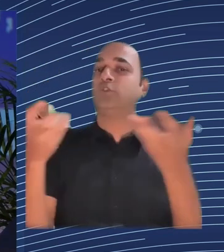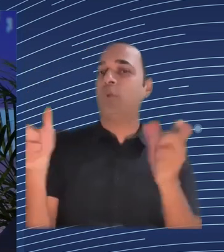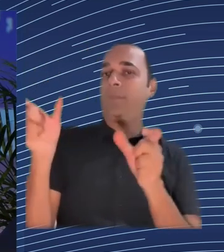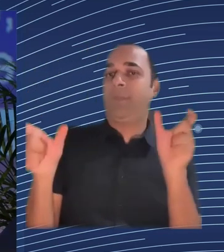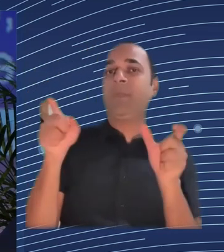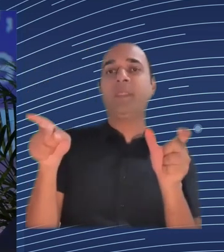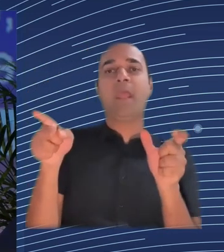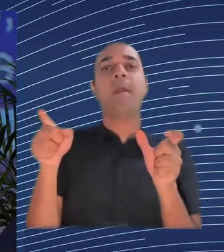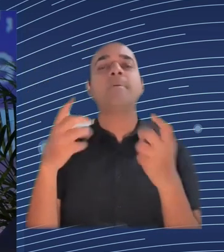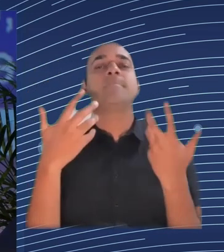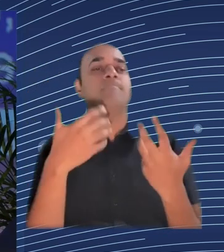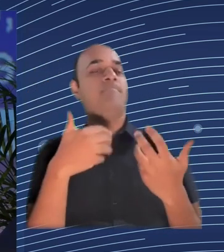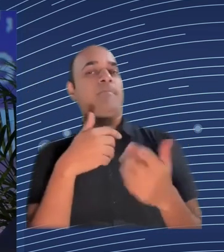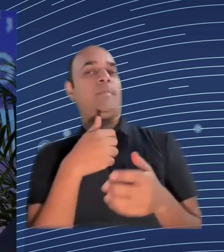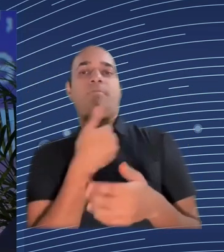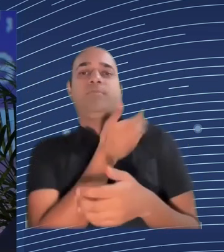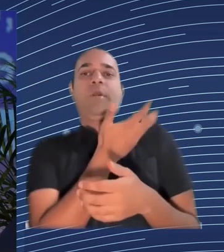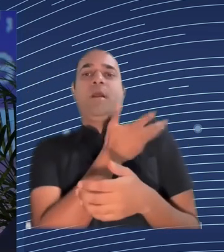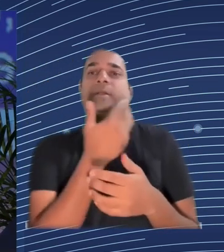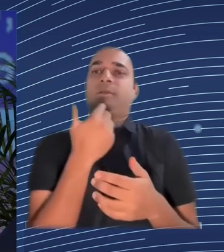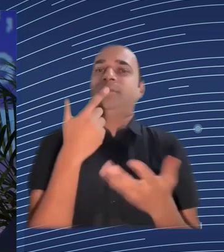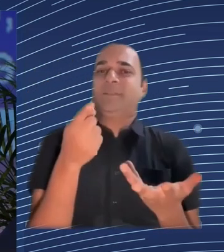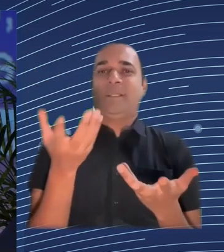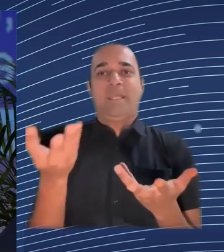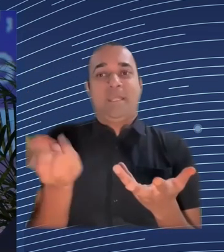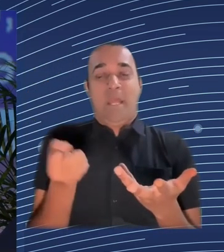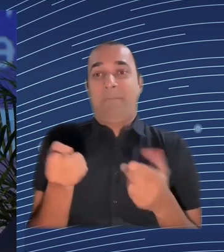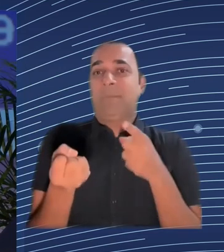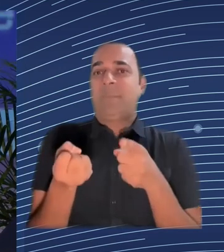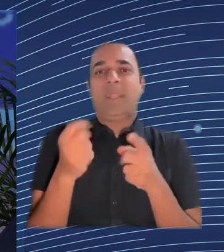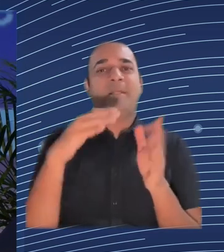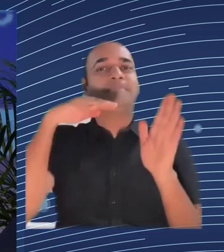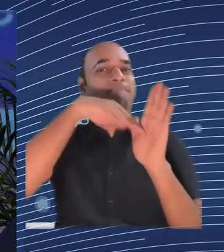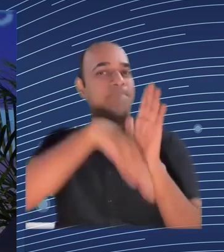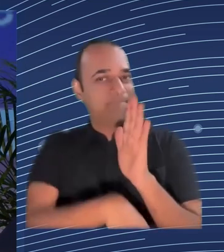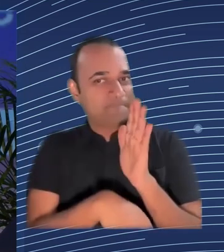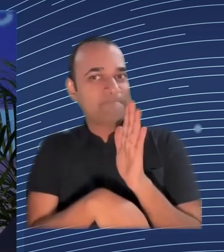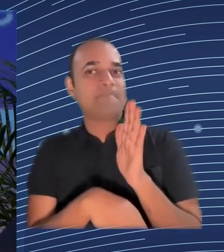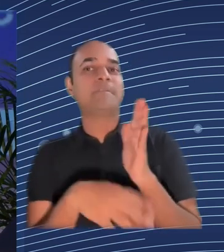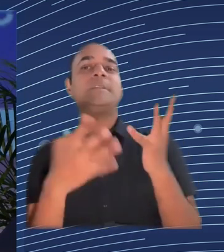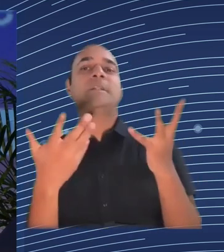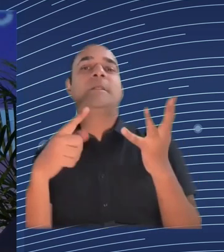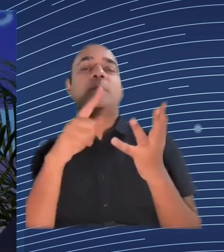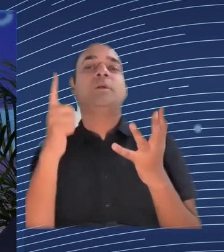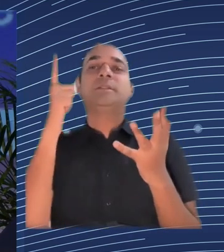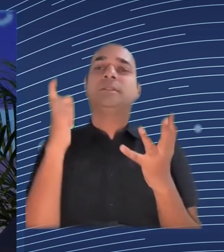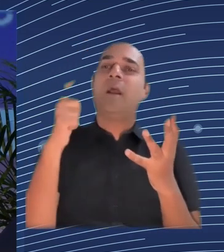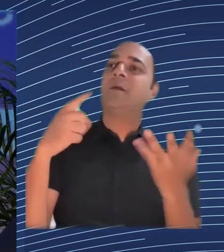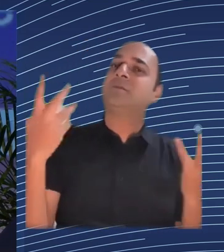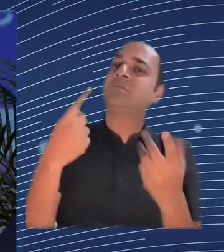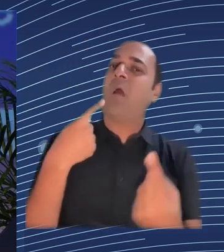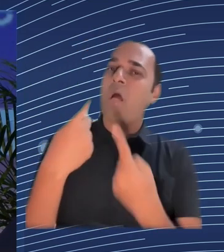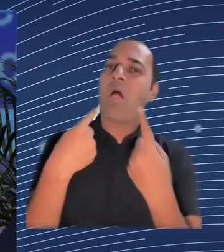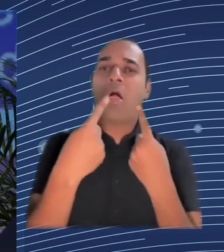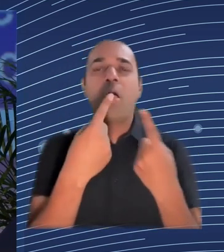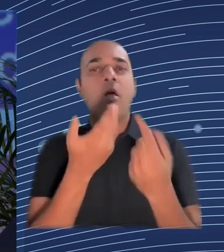when I onboarded at Uber and I was talking to them about the power of data because I had come from a tech I worked for SAP and I and I was